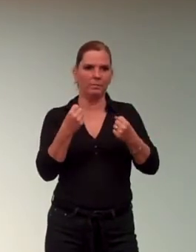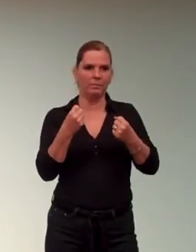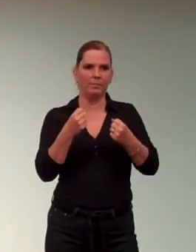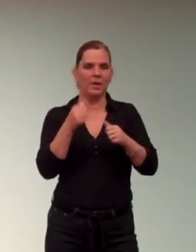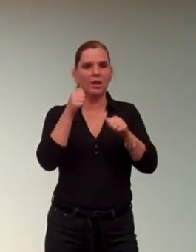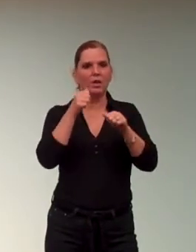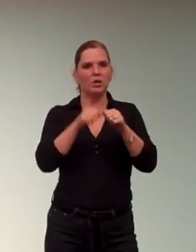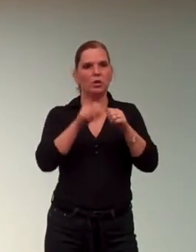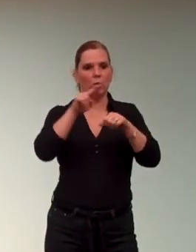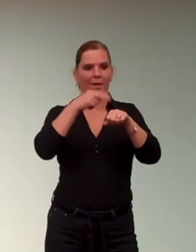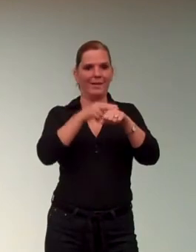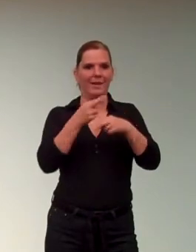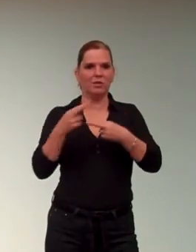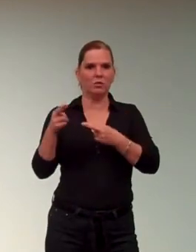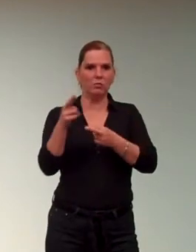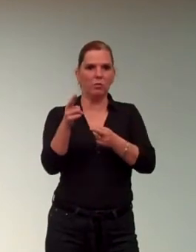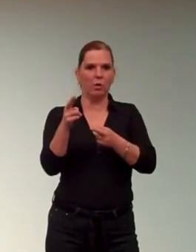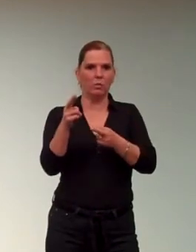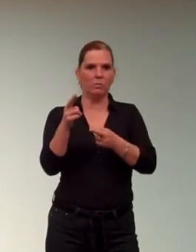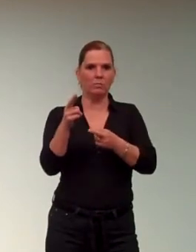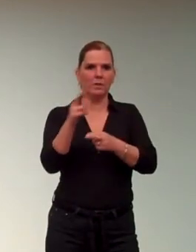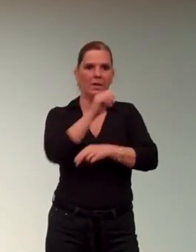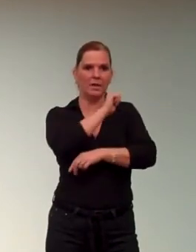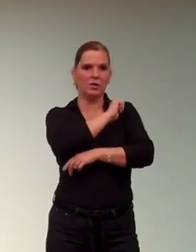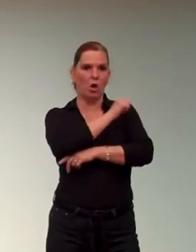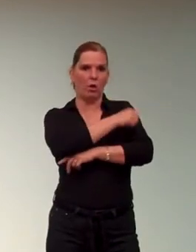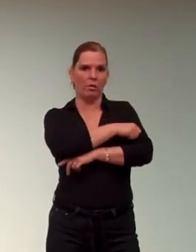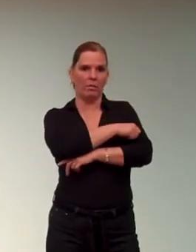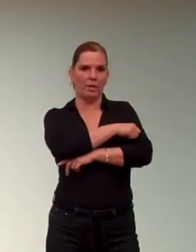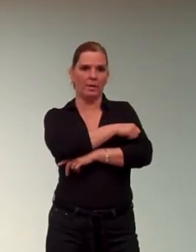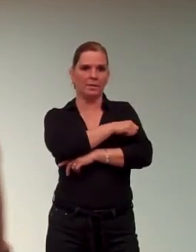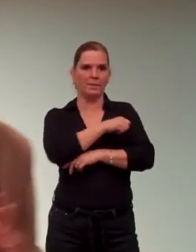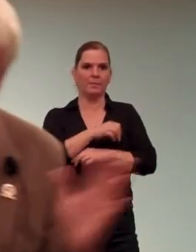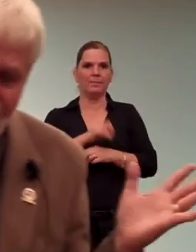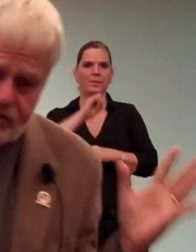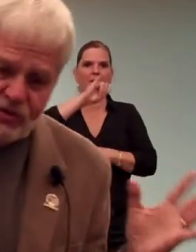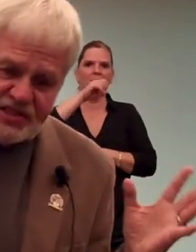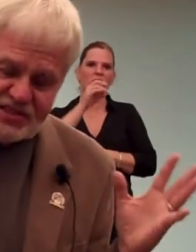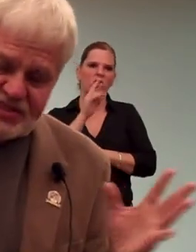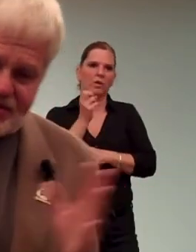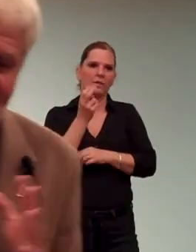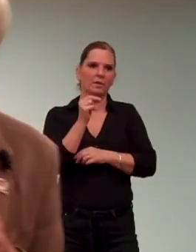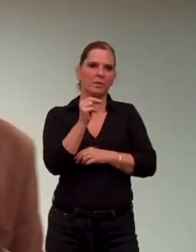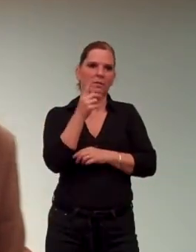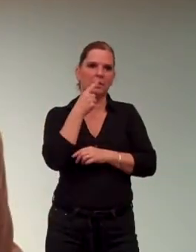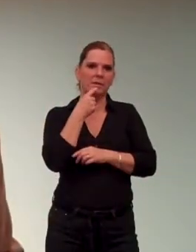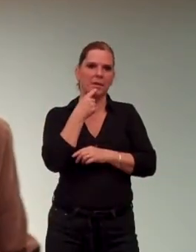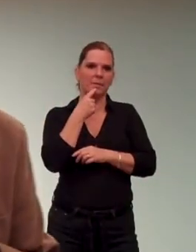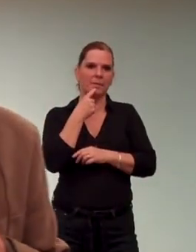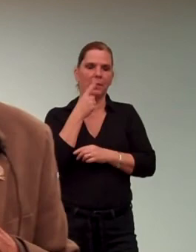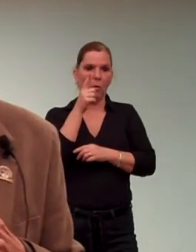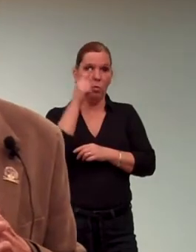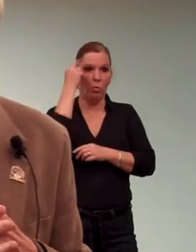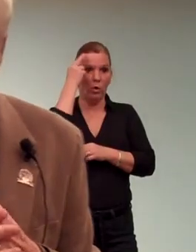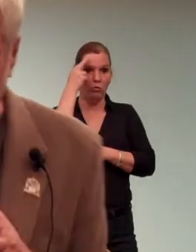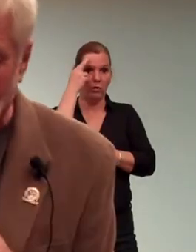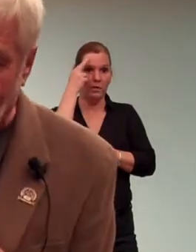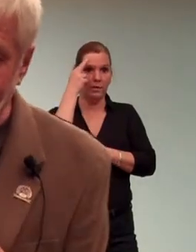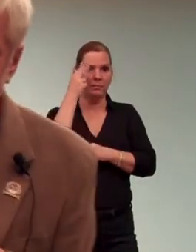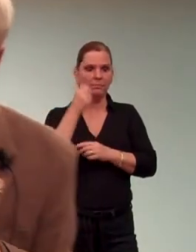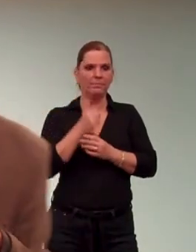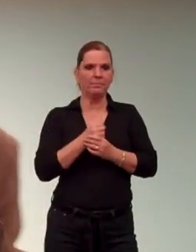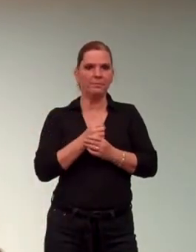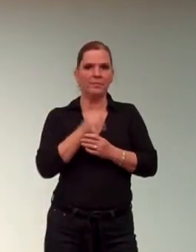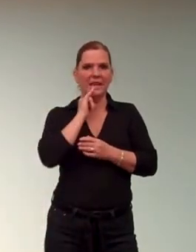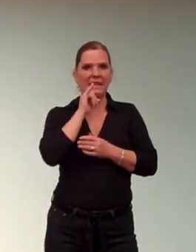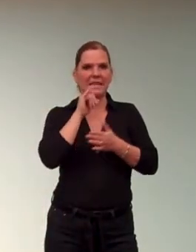So the National Road is authorized in Jefferson's administration. And one of the reasons it is authorized